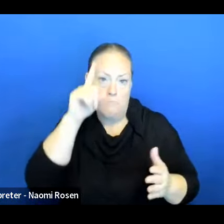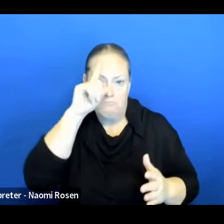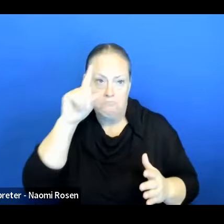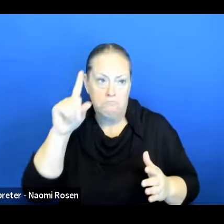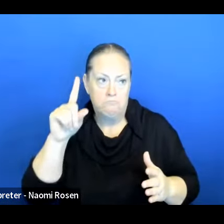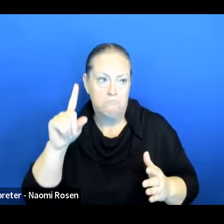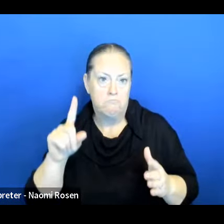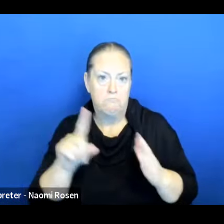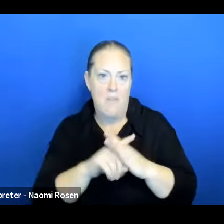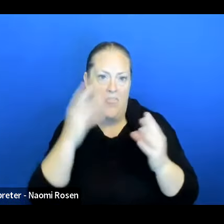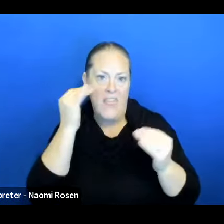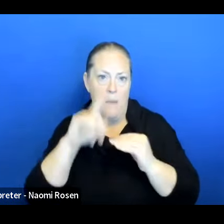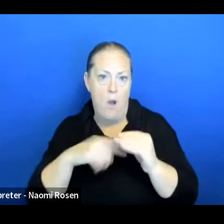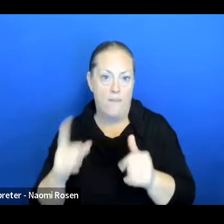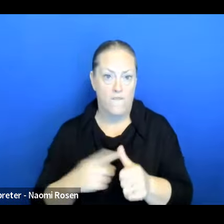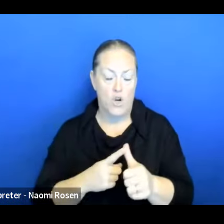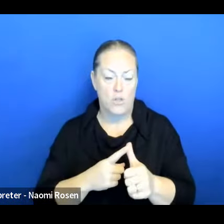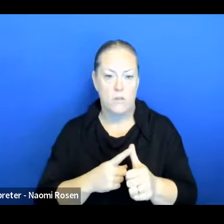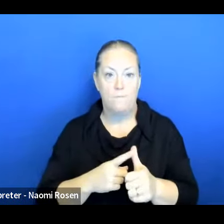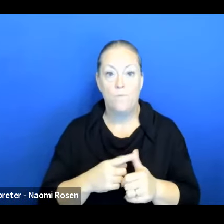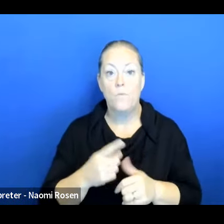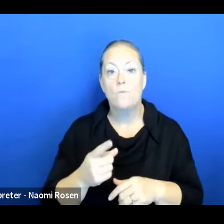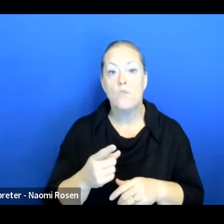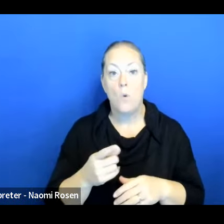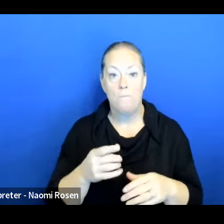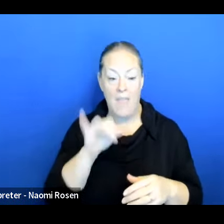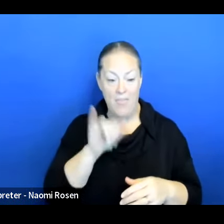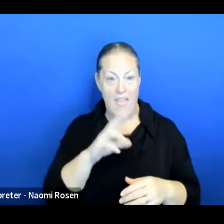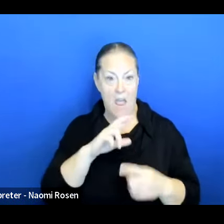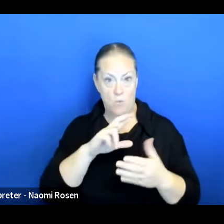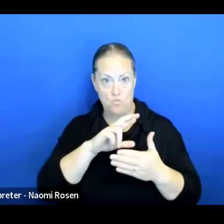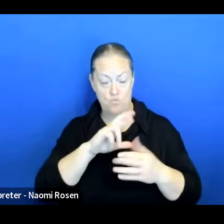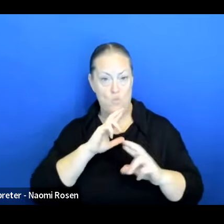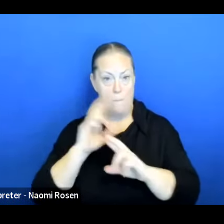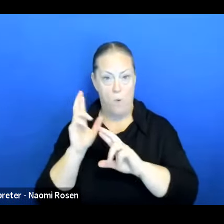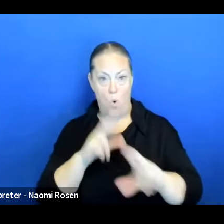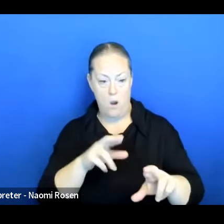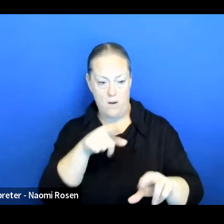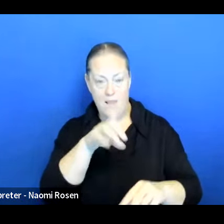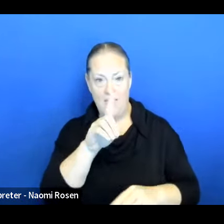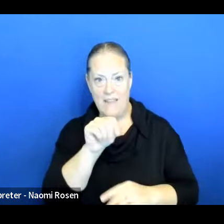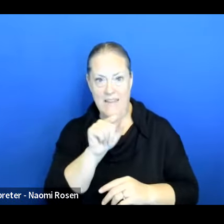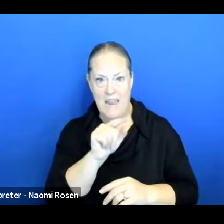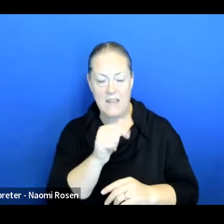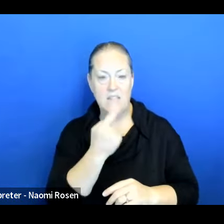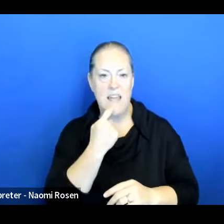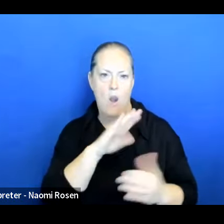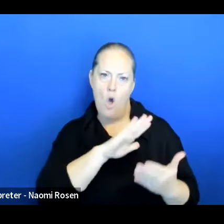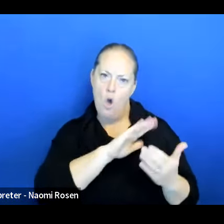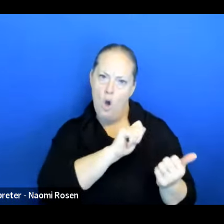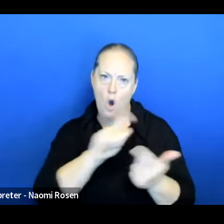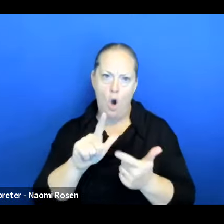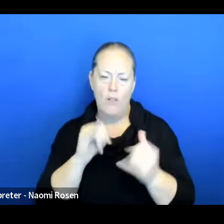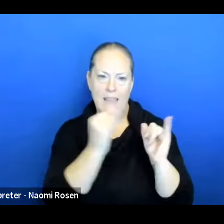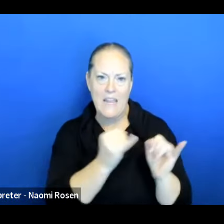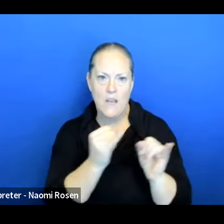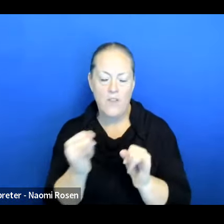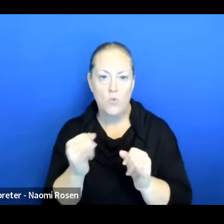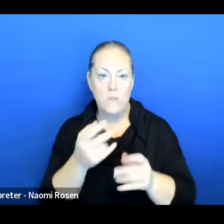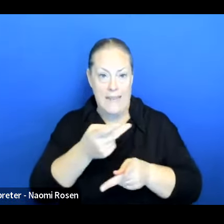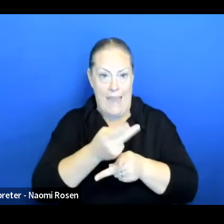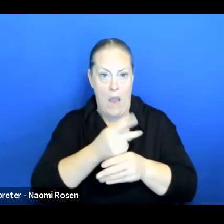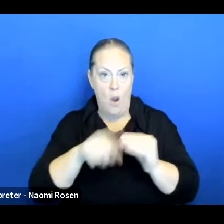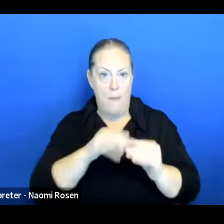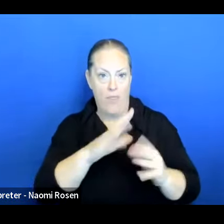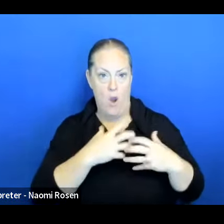the things that really stood out to me was throughout the report, um, the data had said that all these individuals in the community, they cared about their health and they